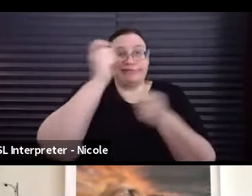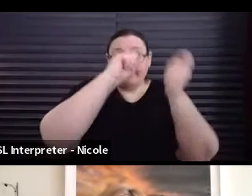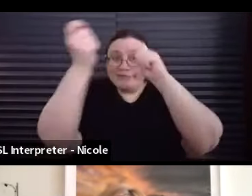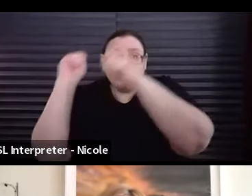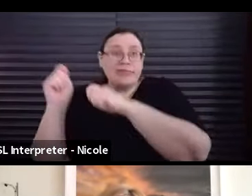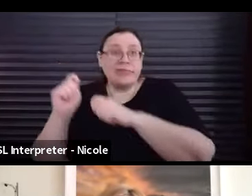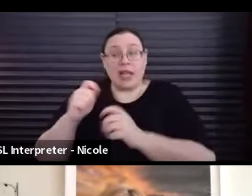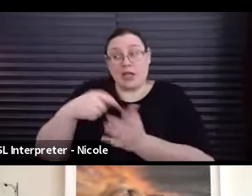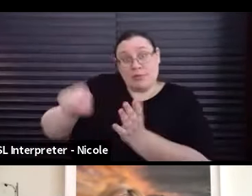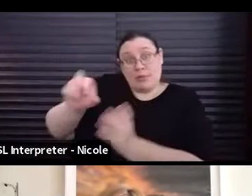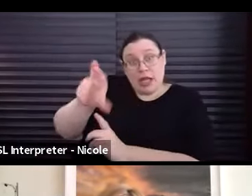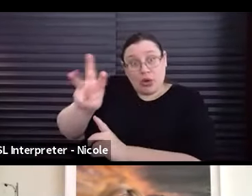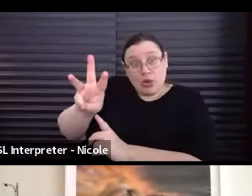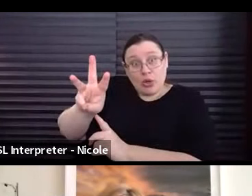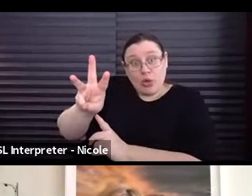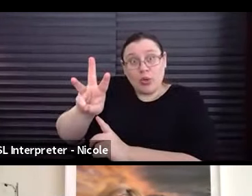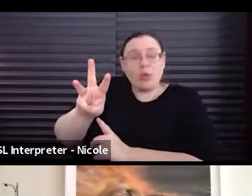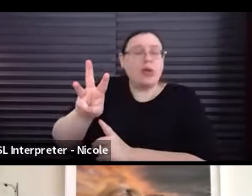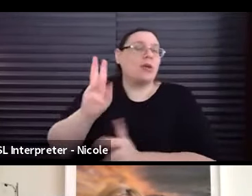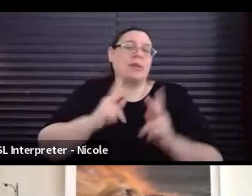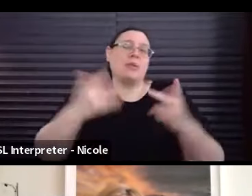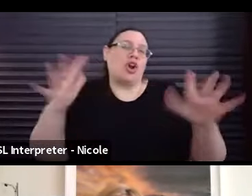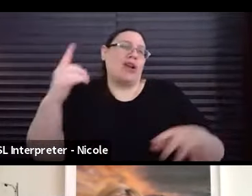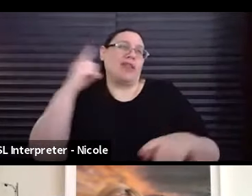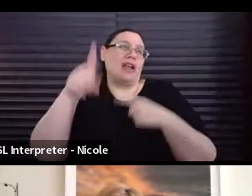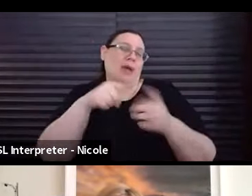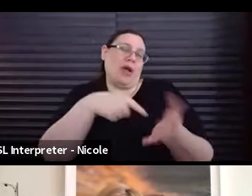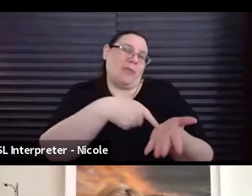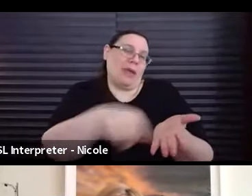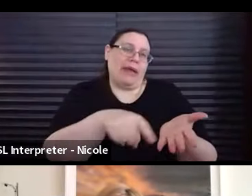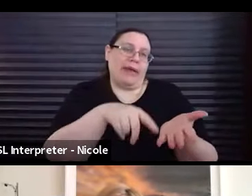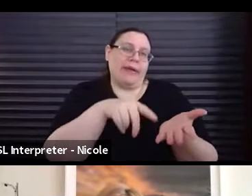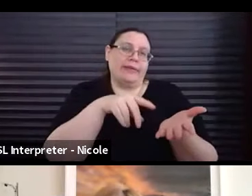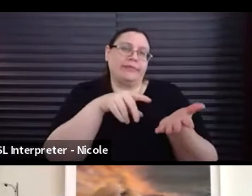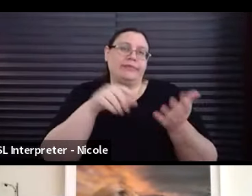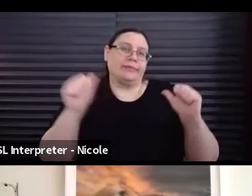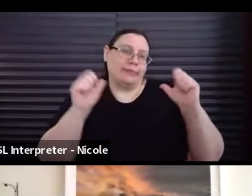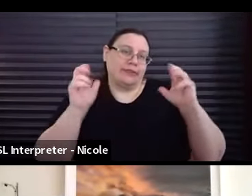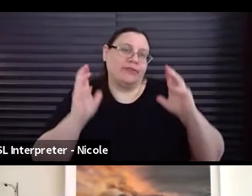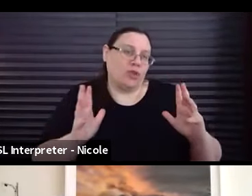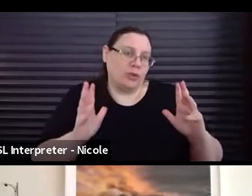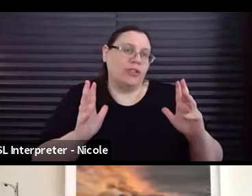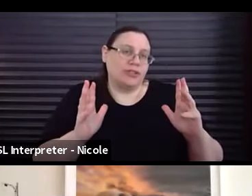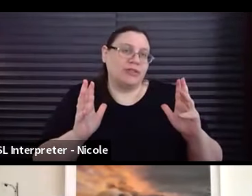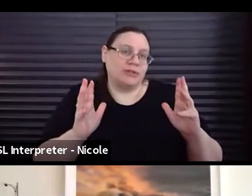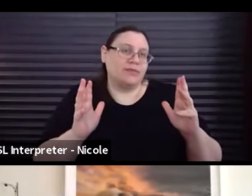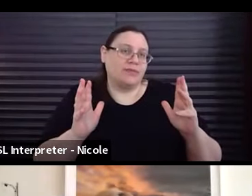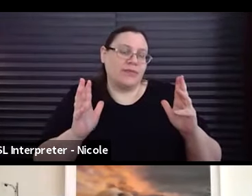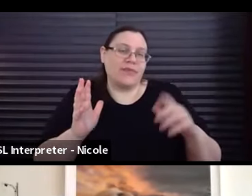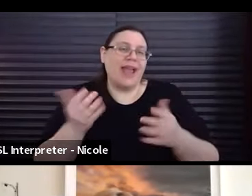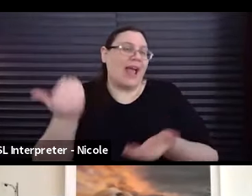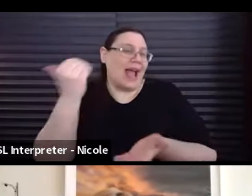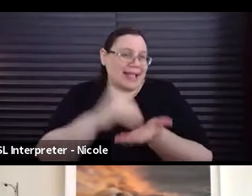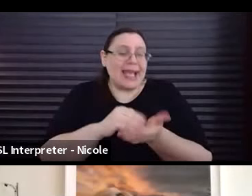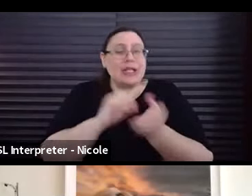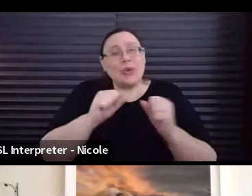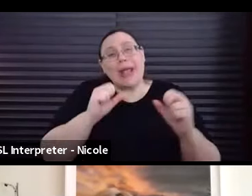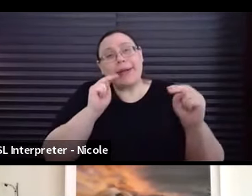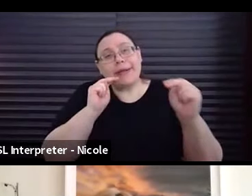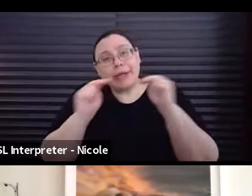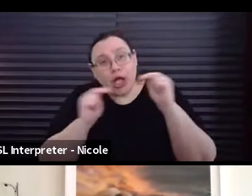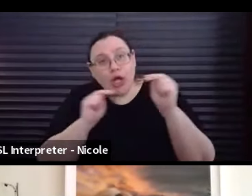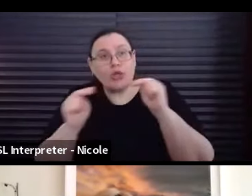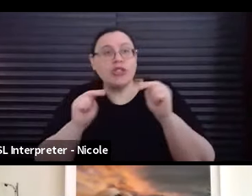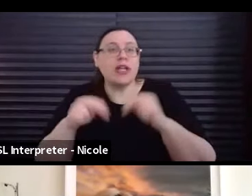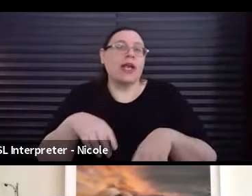they're already thinking about paying the, the, um, the performers, you know, it, again, it's negotiable and you can